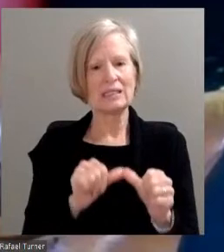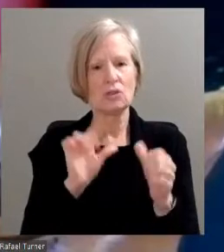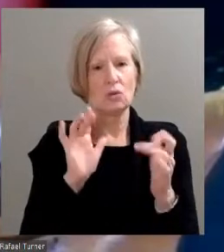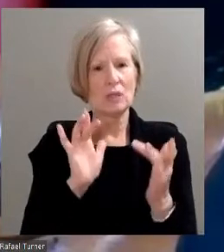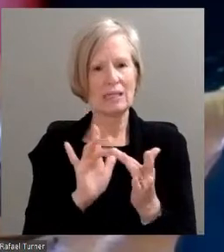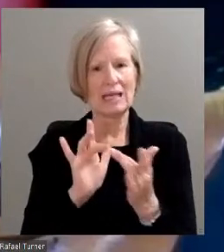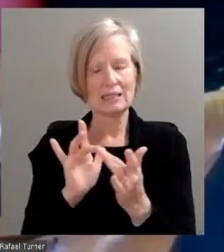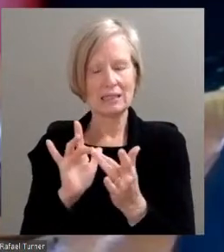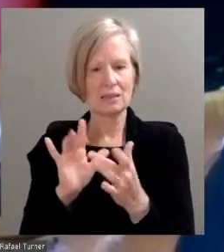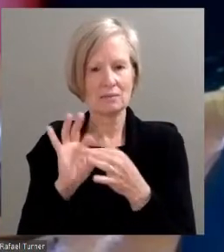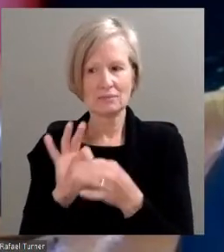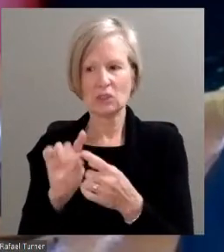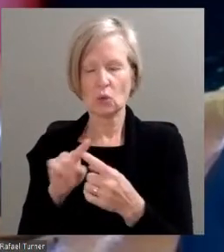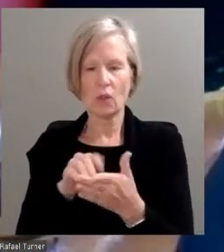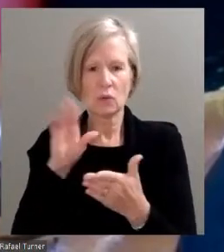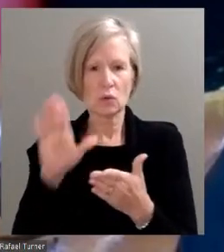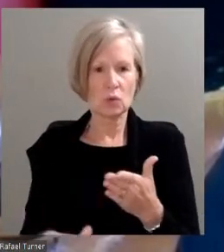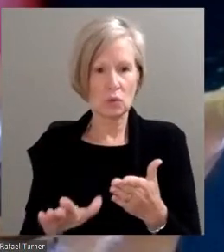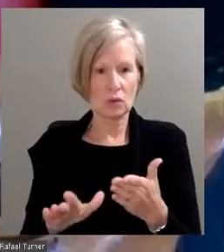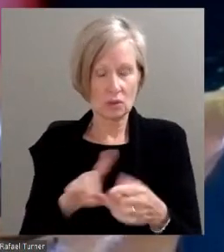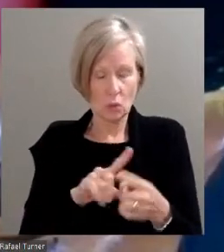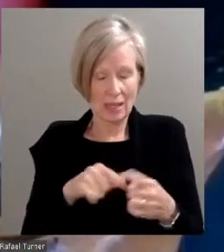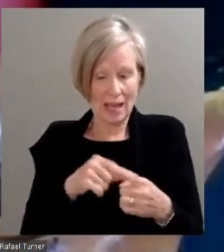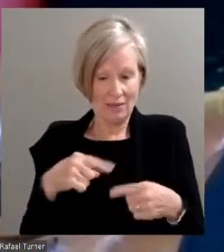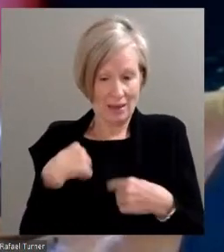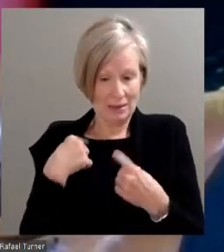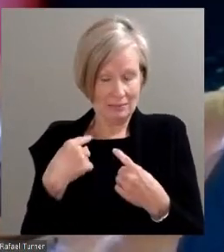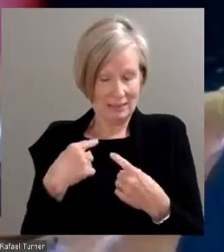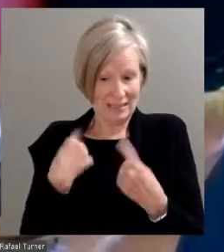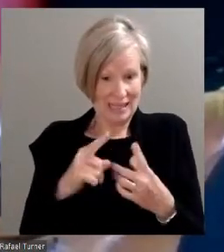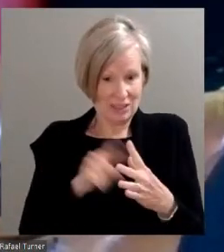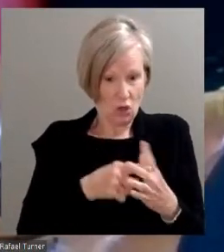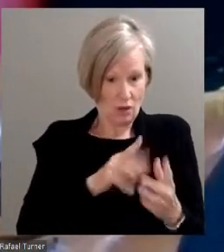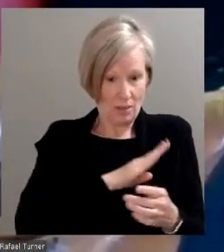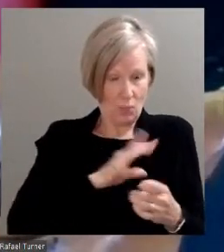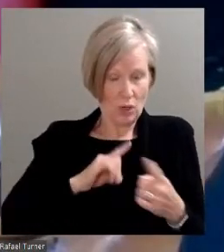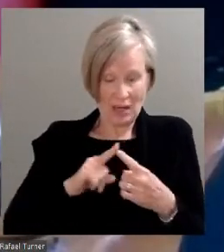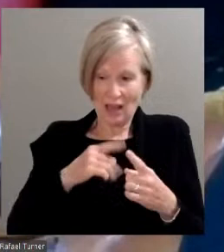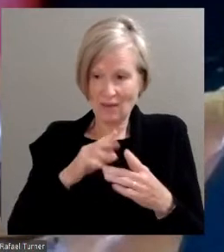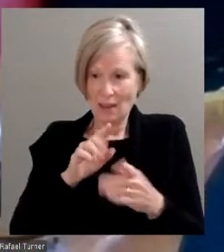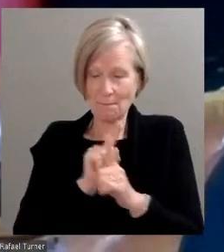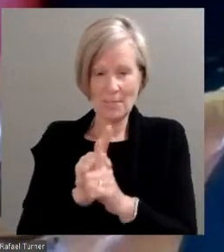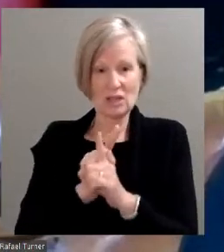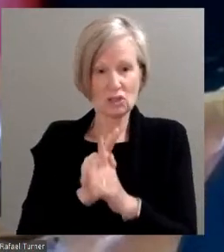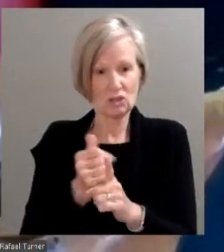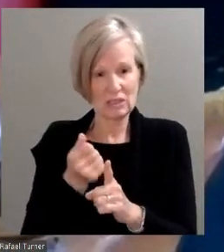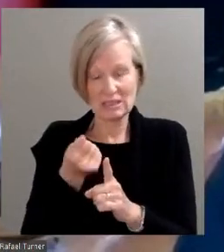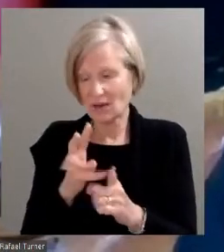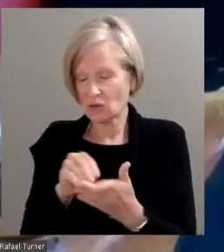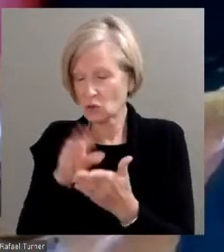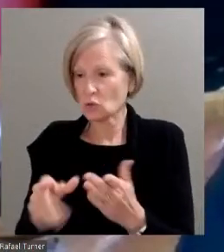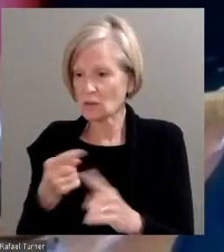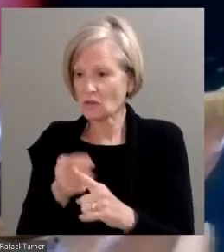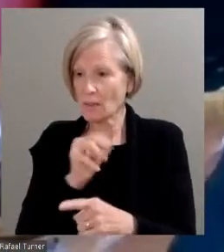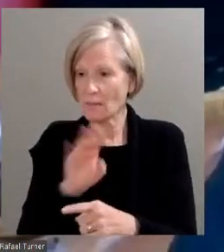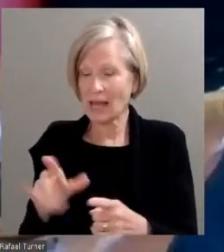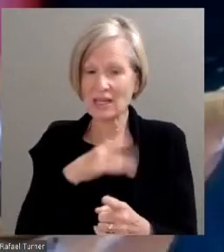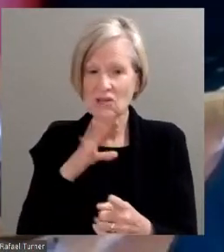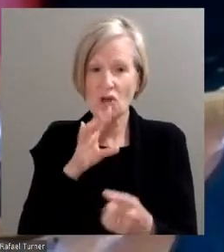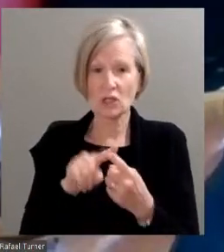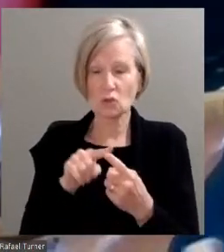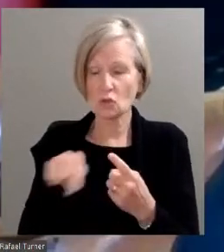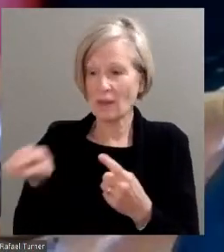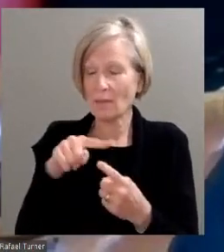time as a trustee, and since I've been on the foundation board, I mentor a number of students from my community college, talking to them about